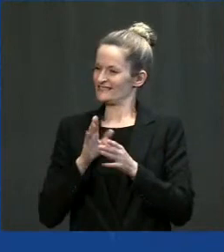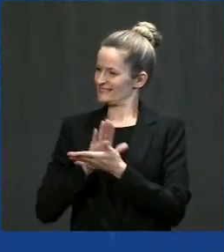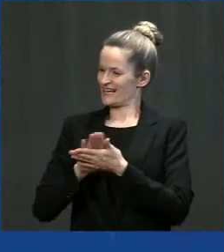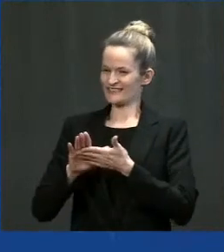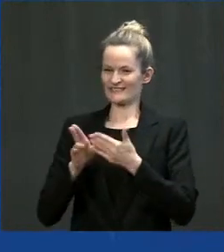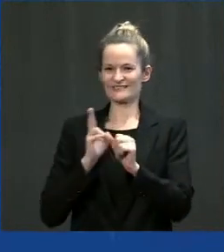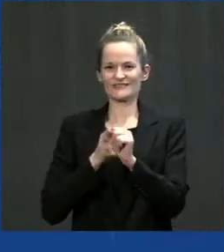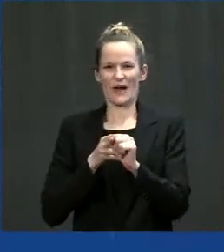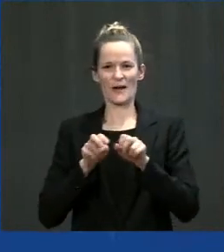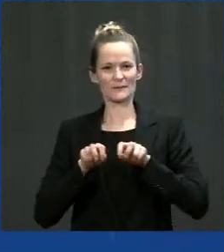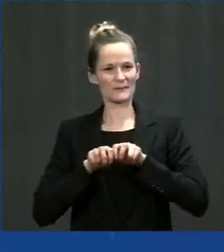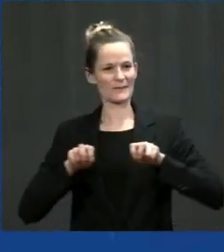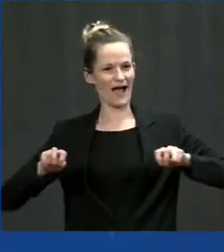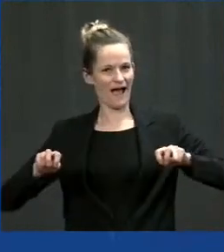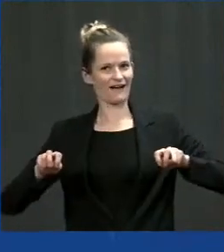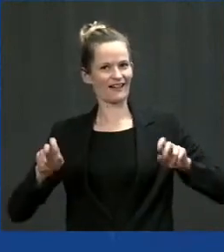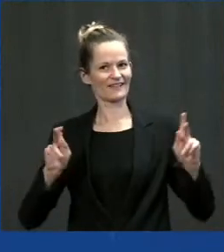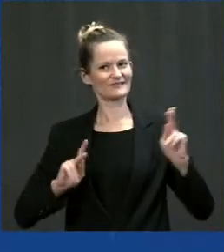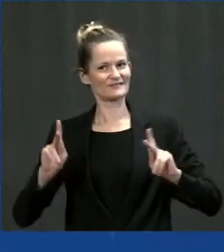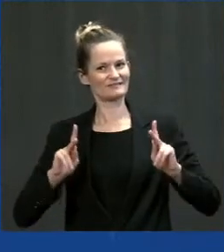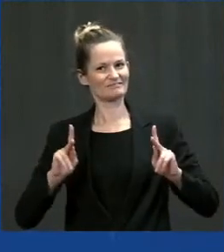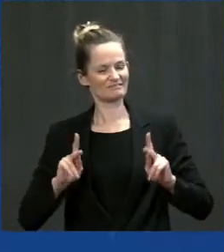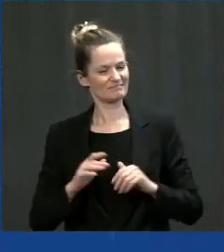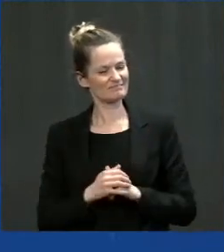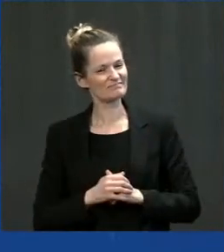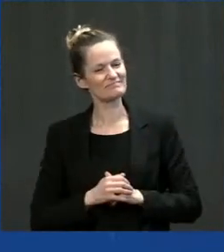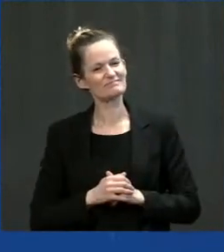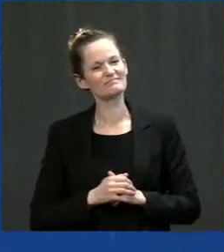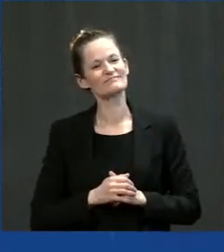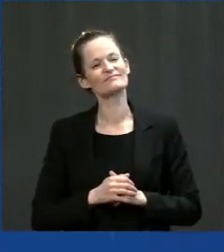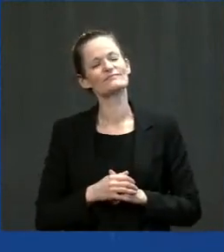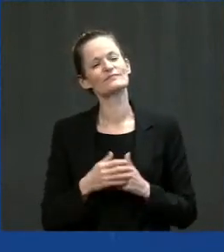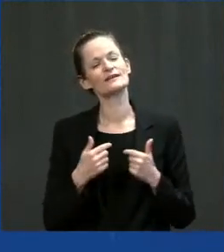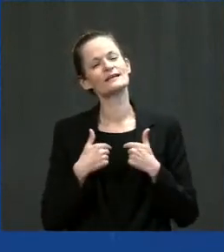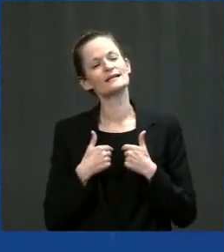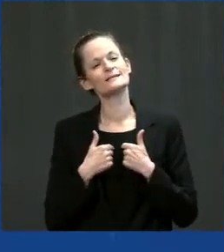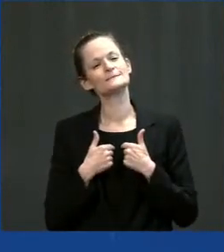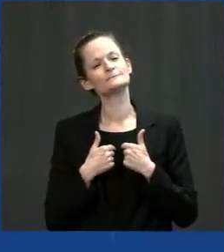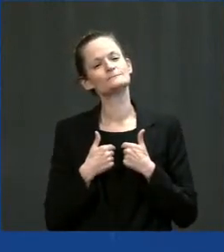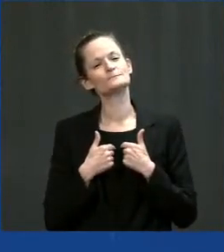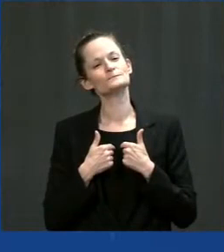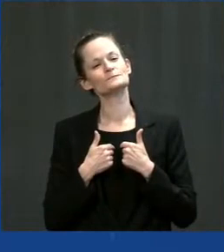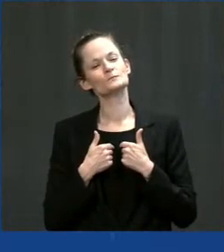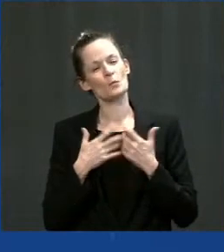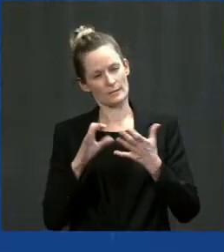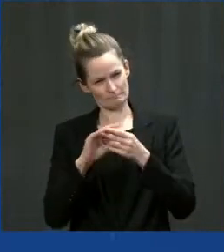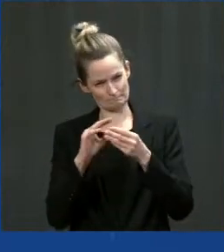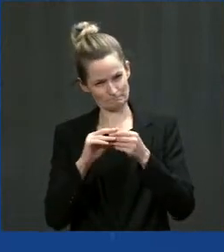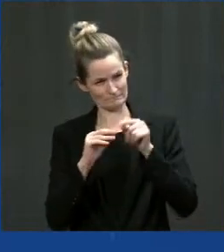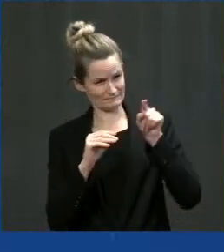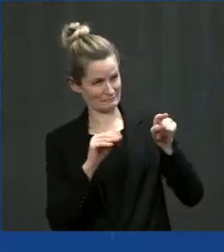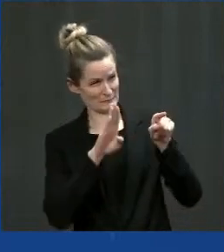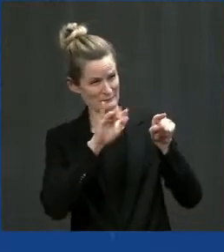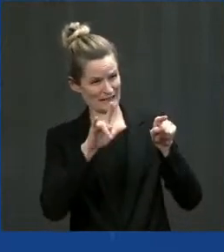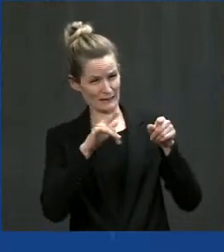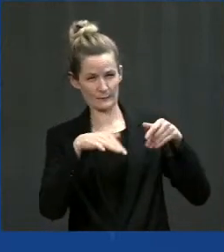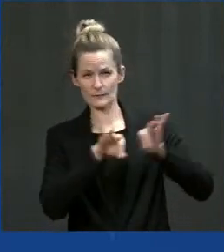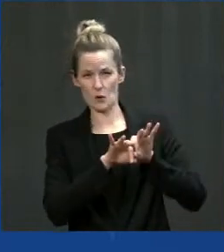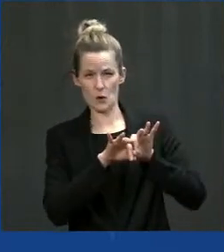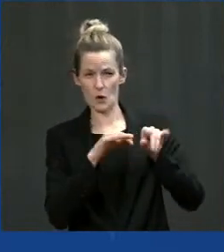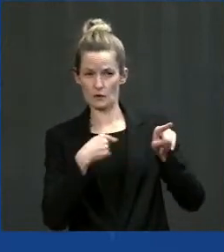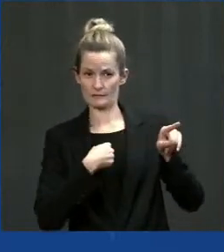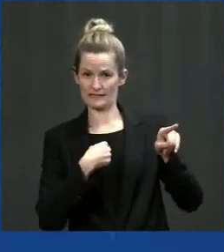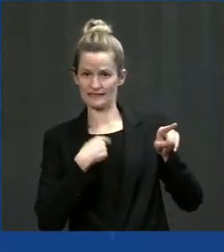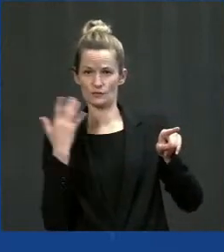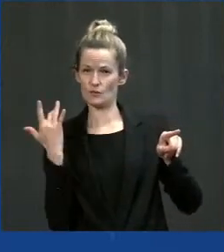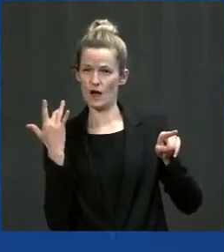important for the country, but I want you to know that the bill is important to me because you didn't forget Indian country. This bill overall has